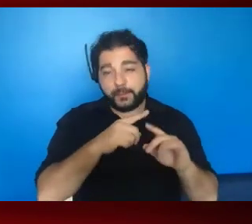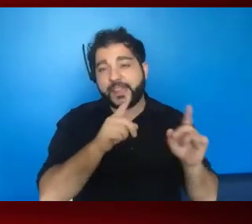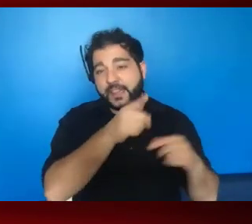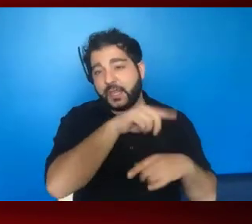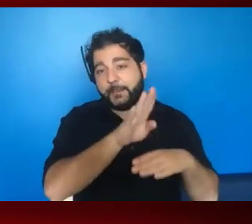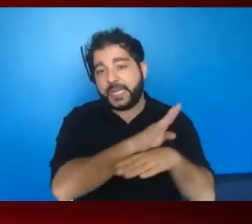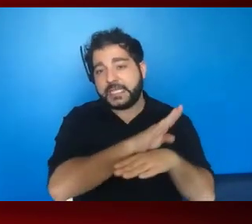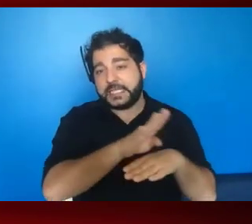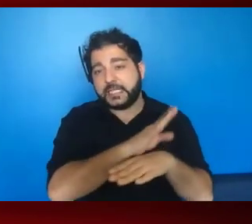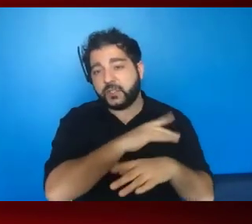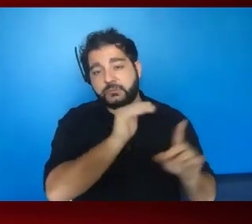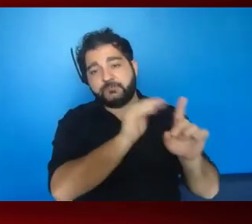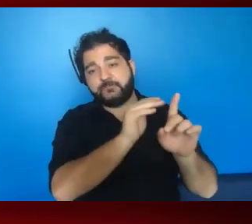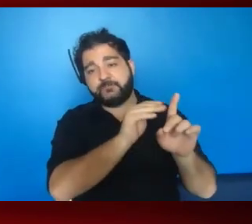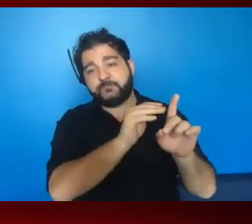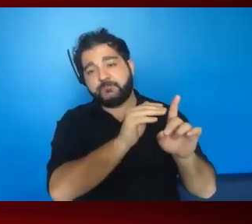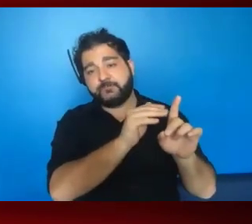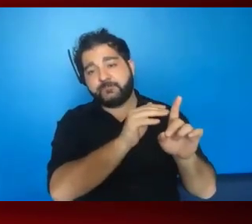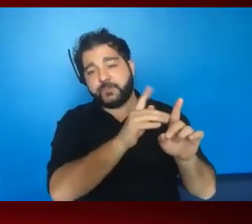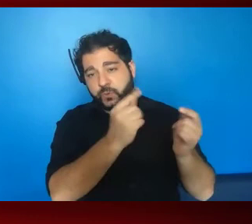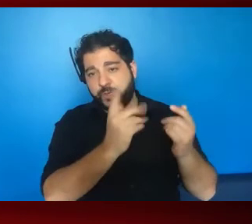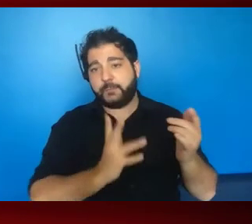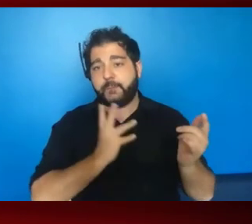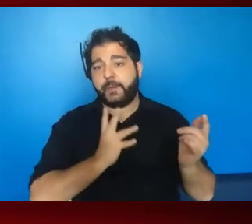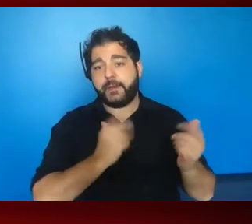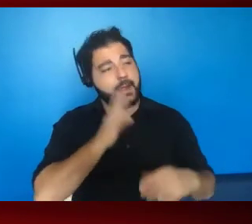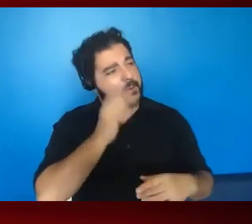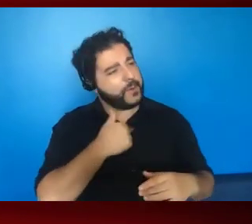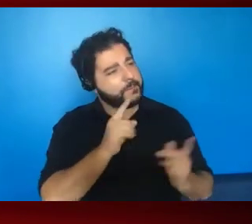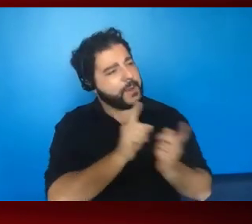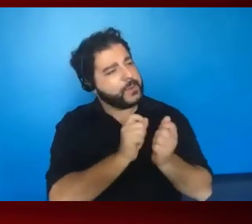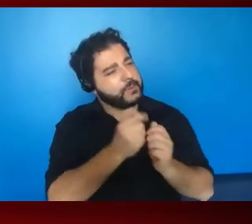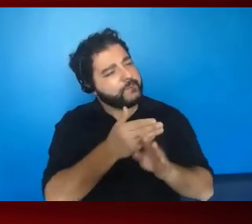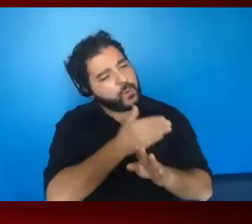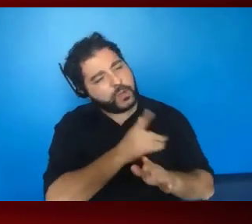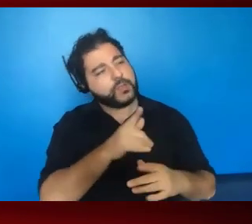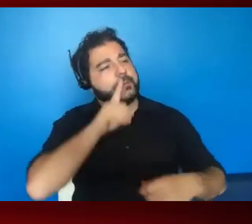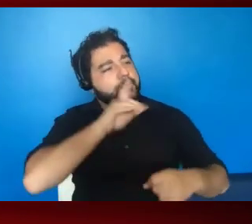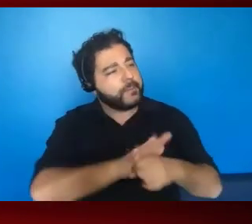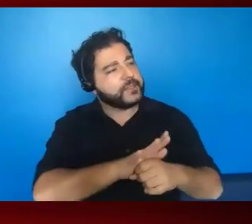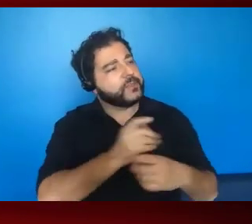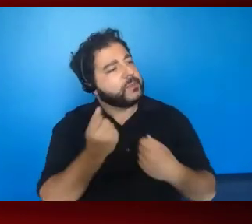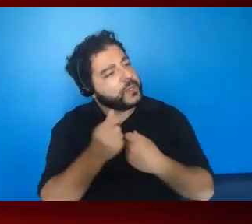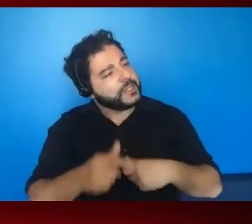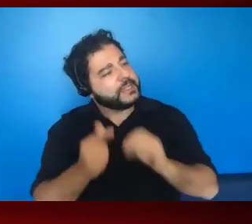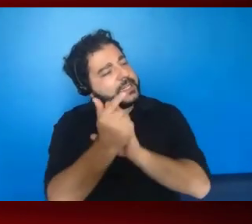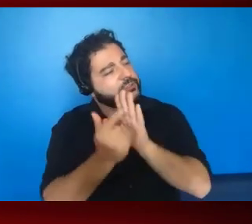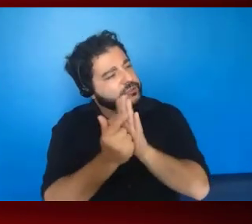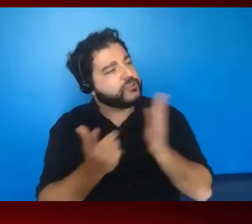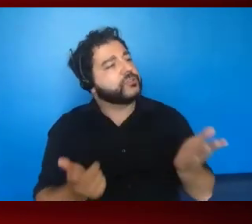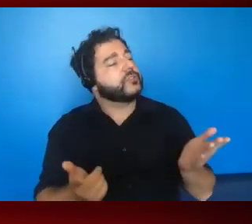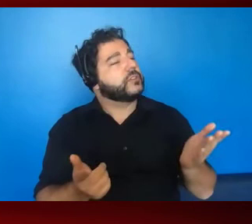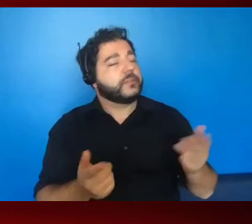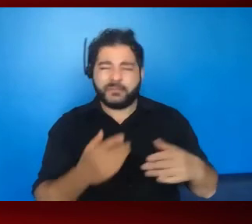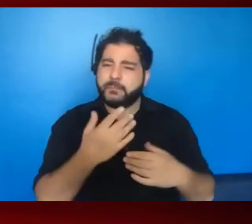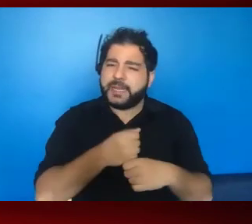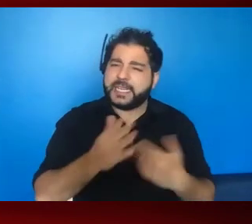Um, so those reminders doing, doing them politely. Hey, we met with you. You made this commitment to support this issue. Um, make it easy